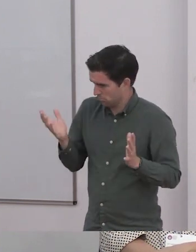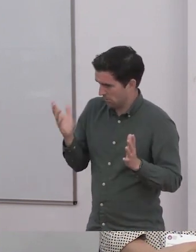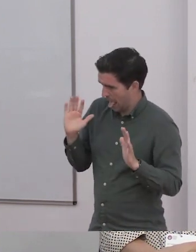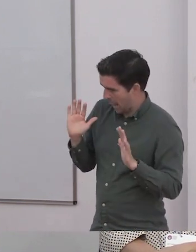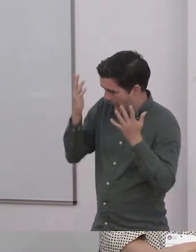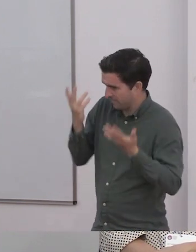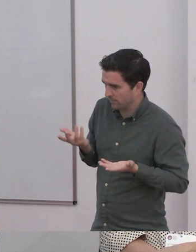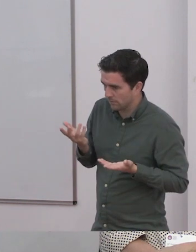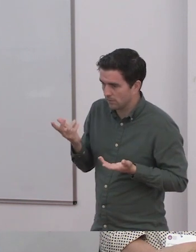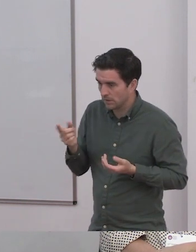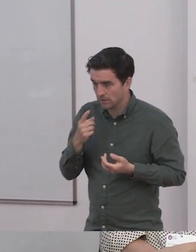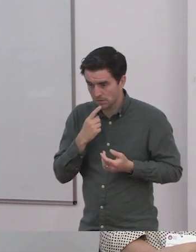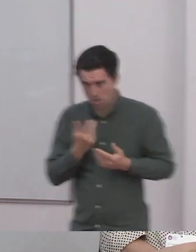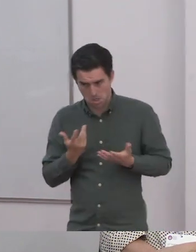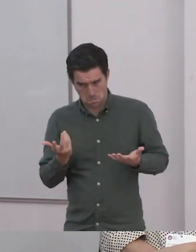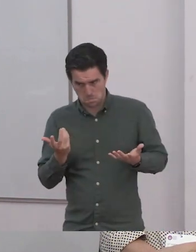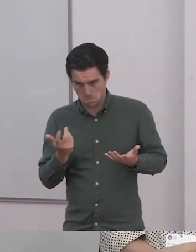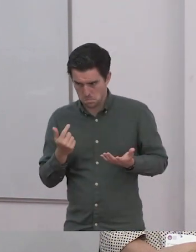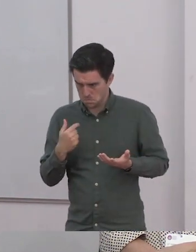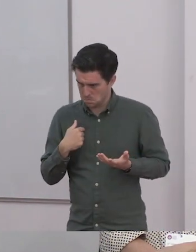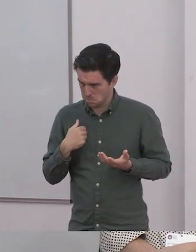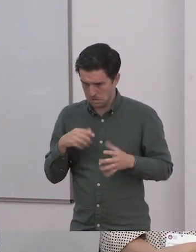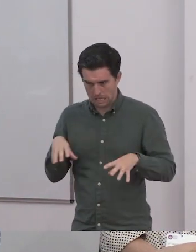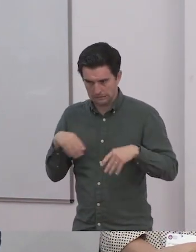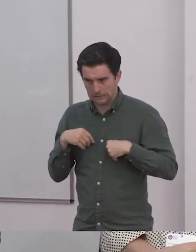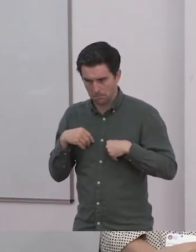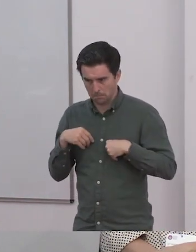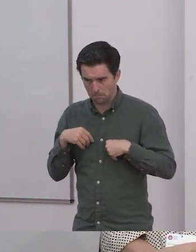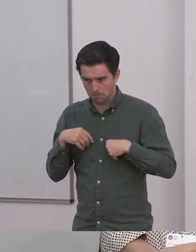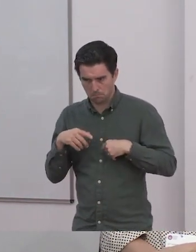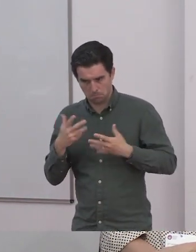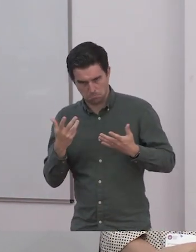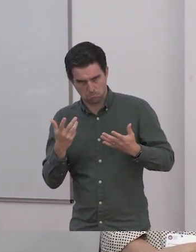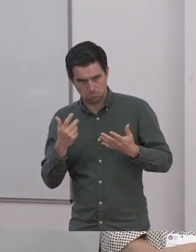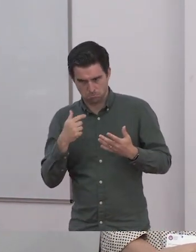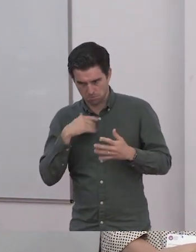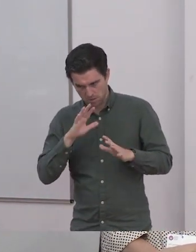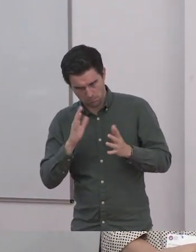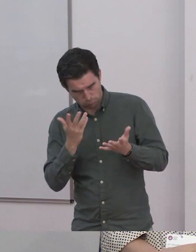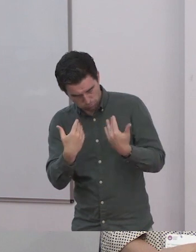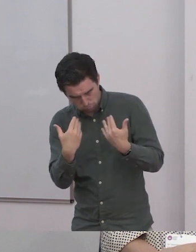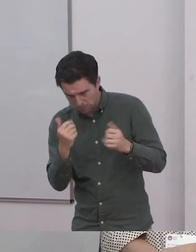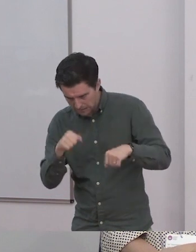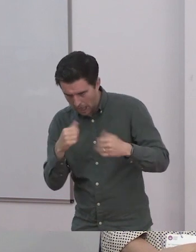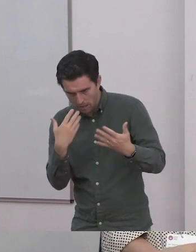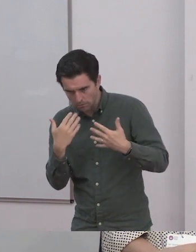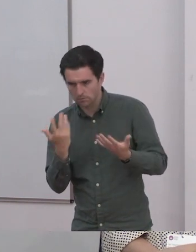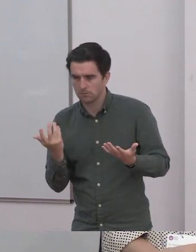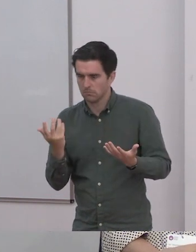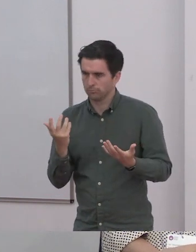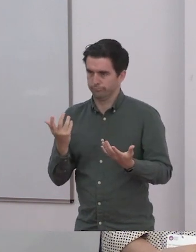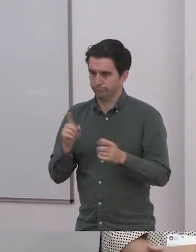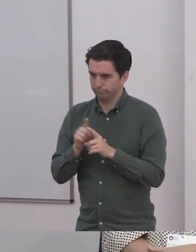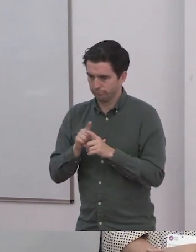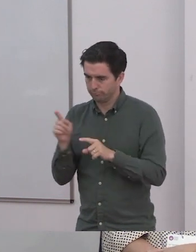appreciate your energy. But, you know, it's so foreign to them that you would question everything. But it's not